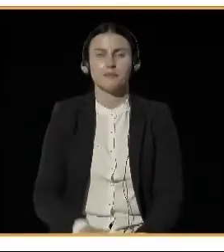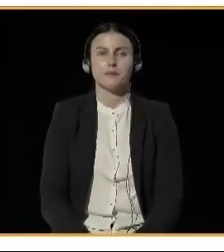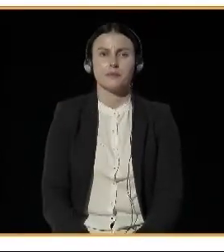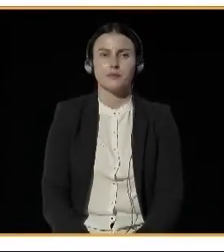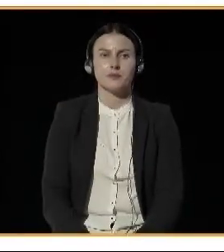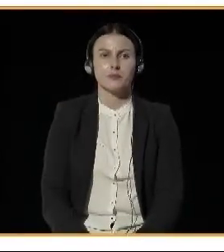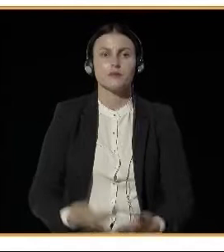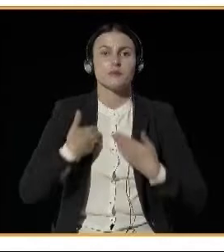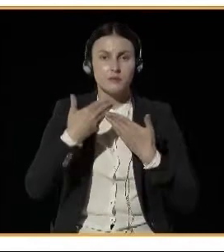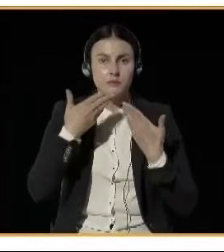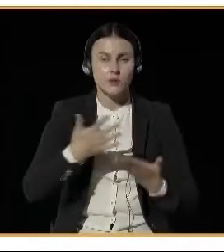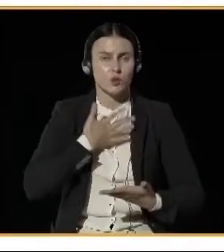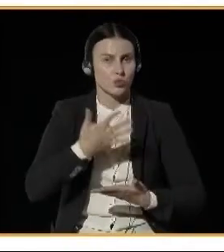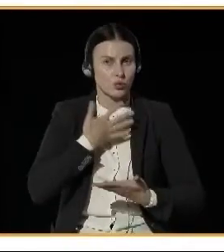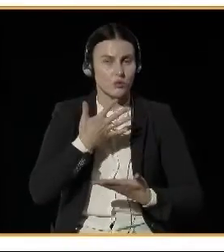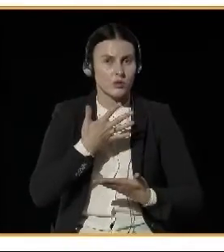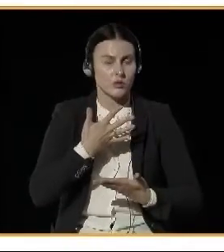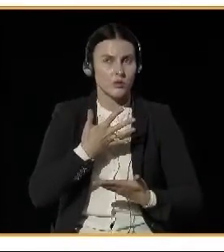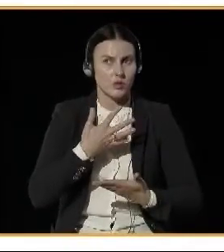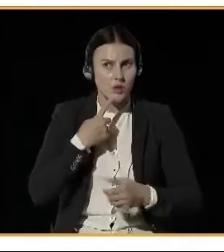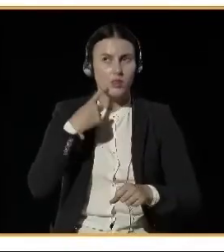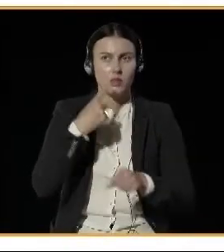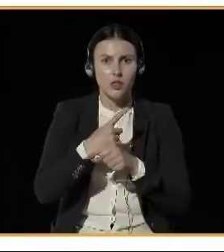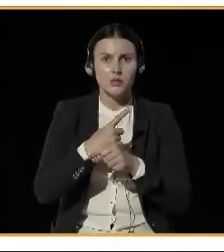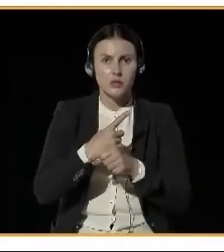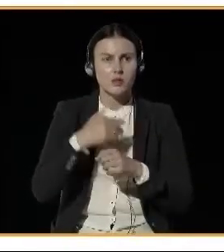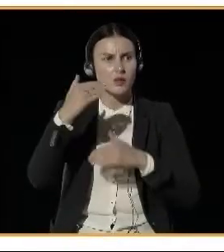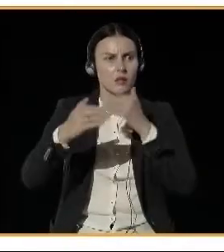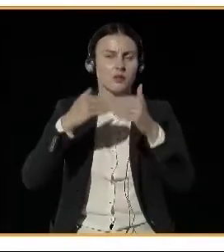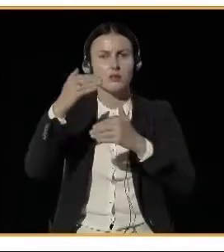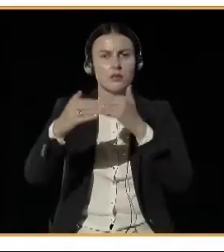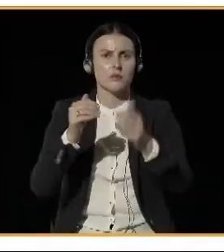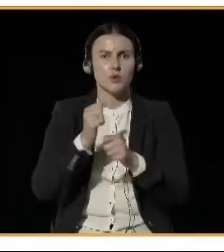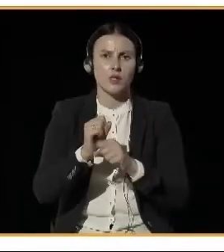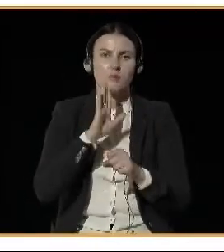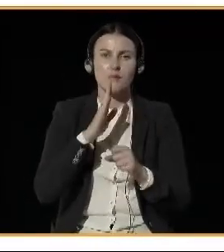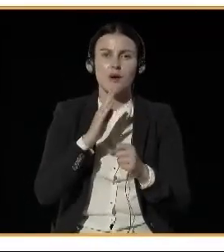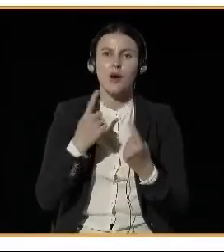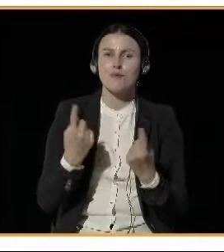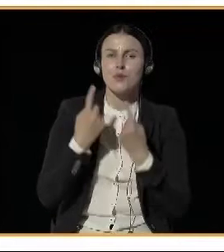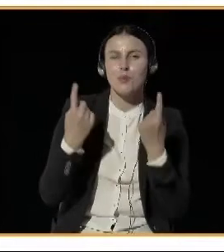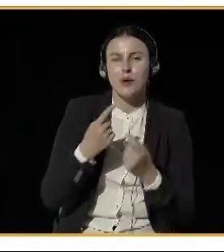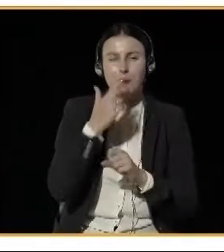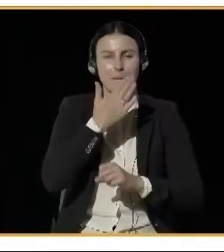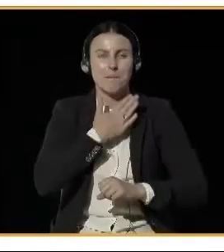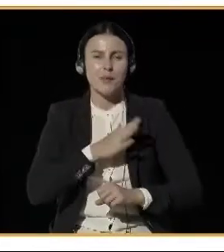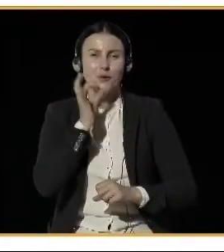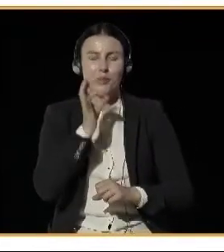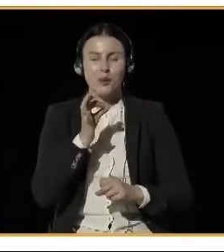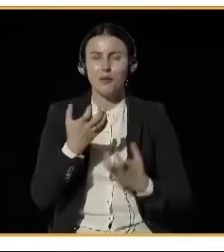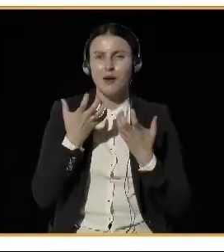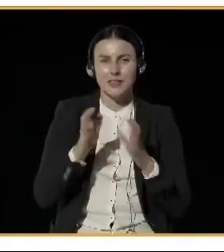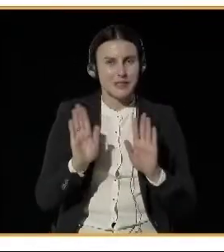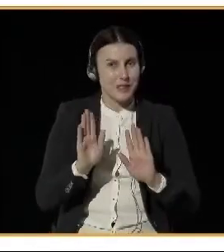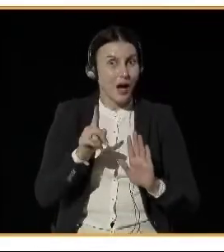unpopular decisions which have to be made. Sometimes in case of air protection or environment